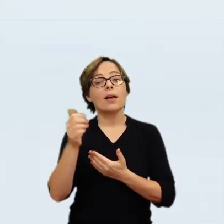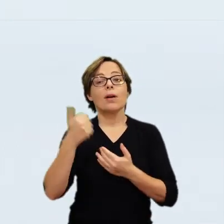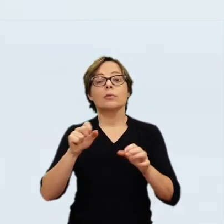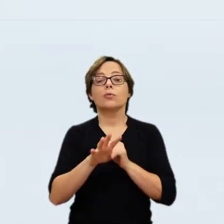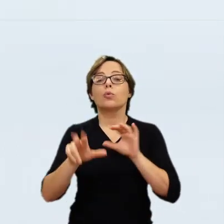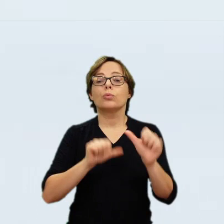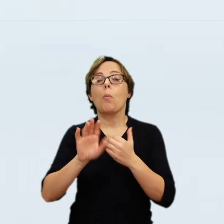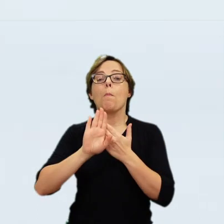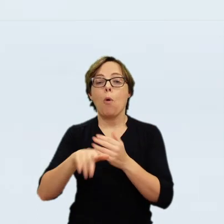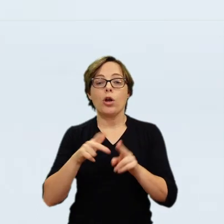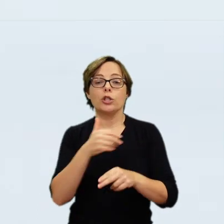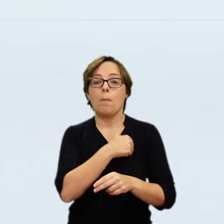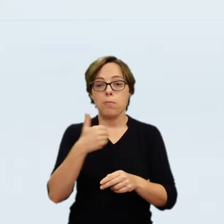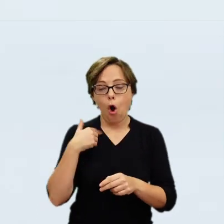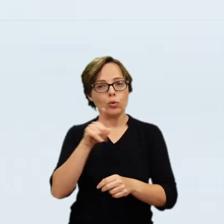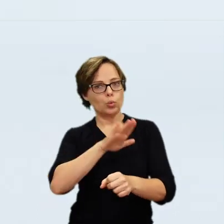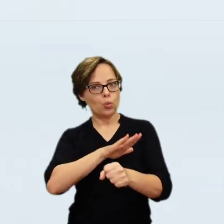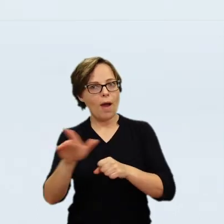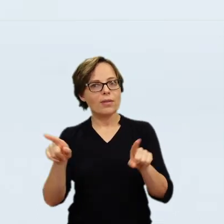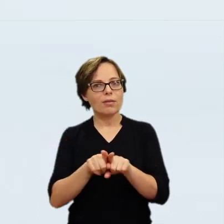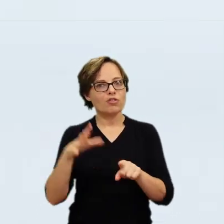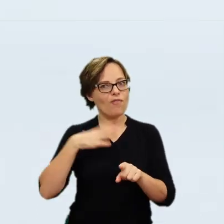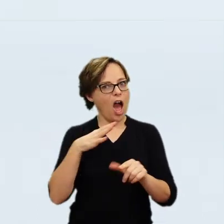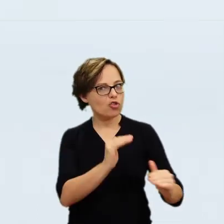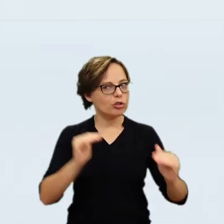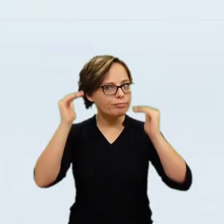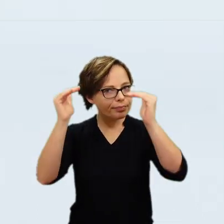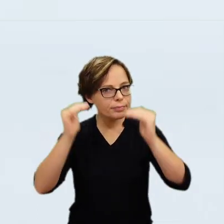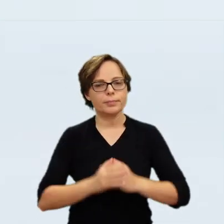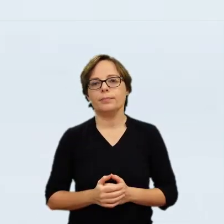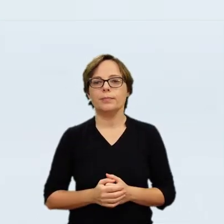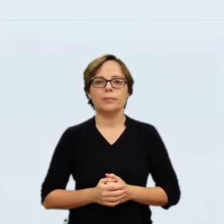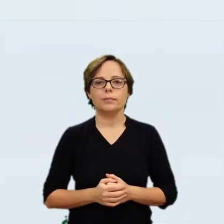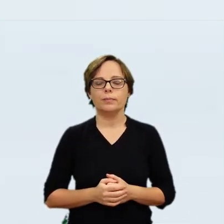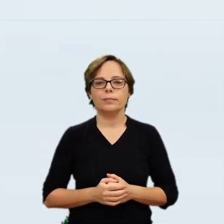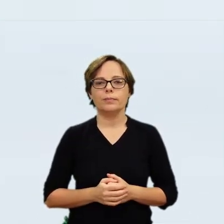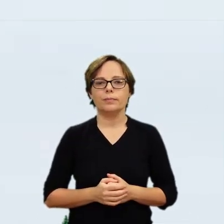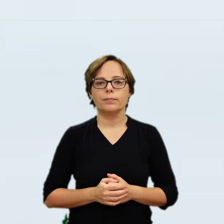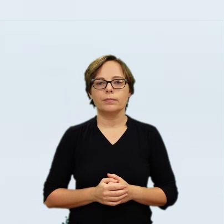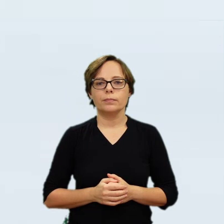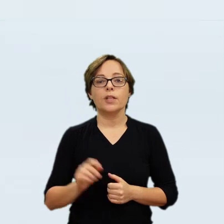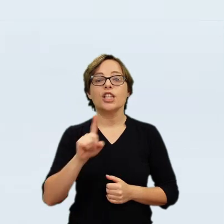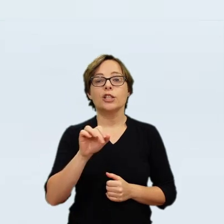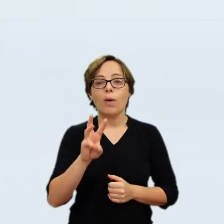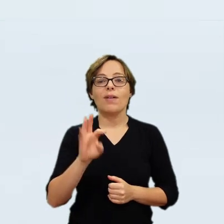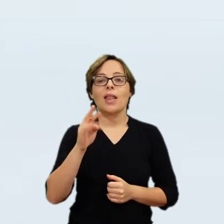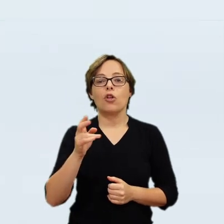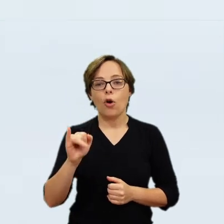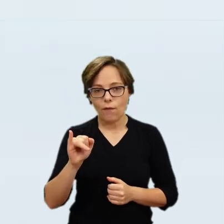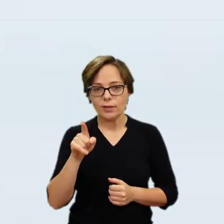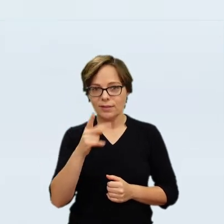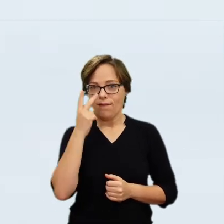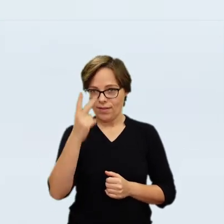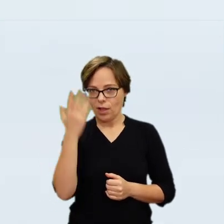behind Jeronim Stronowski's acquisition of the painting a few years earlier in 1814 as the couple was well known for their interest